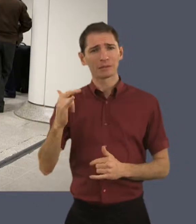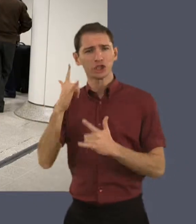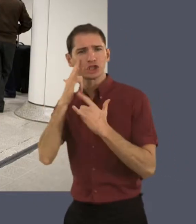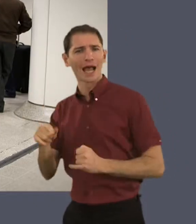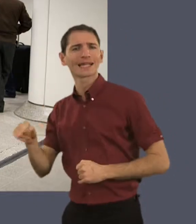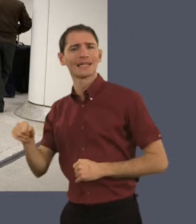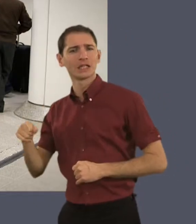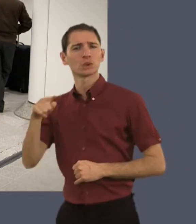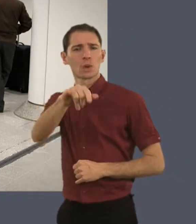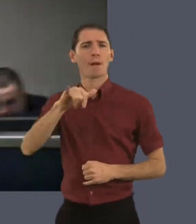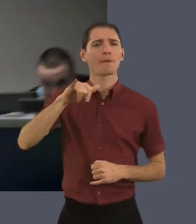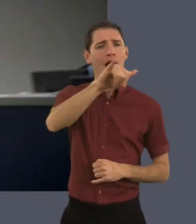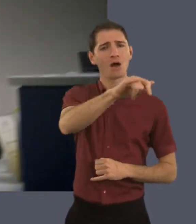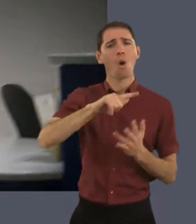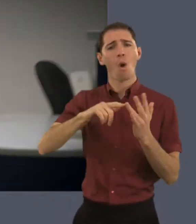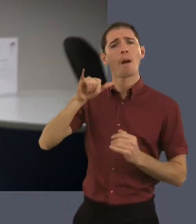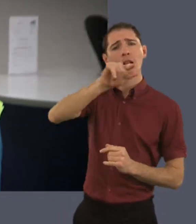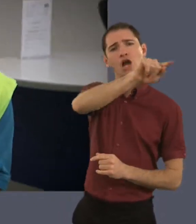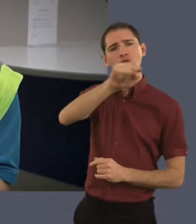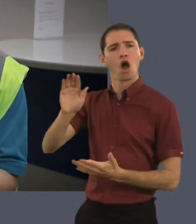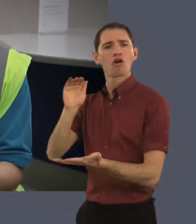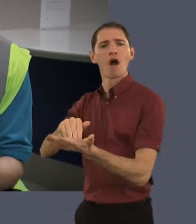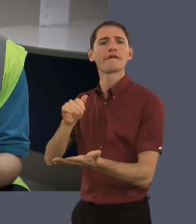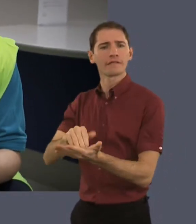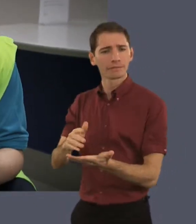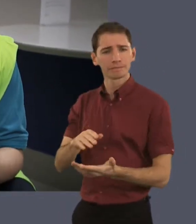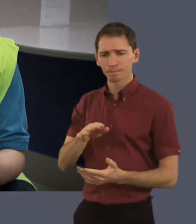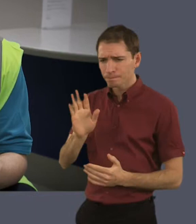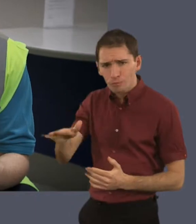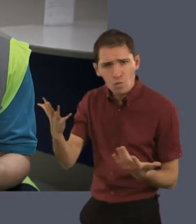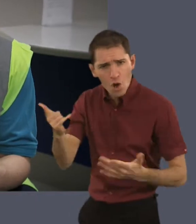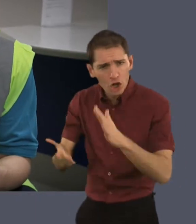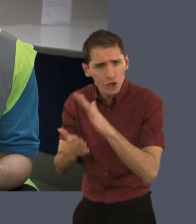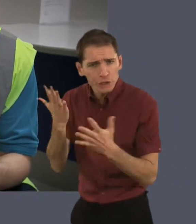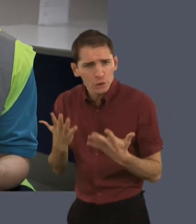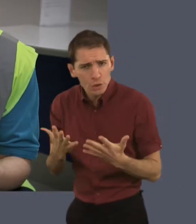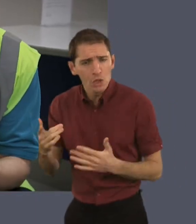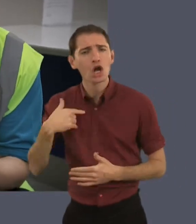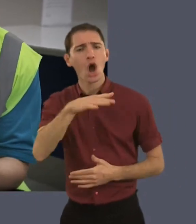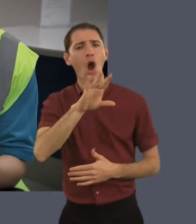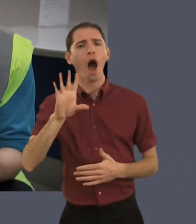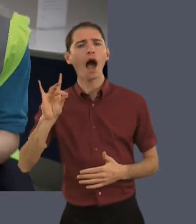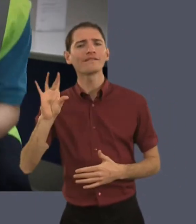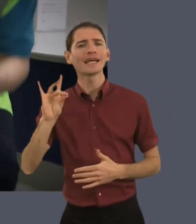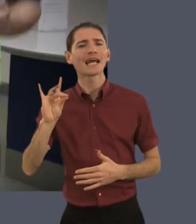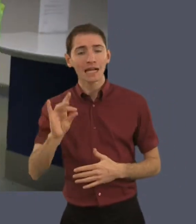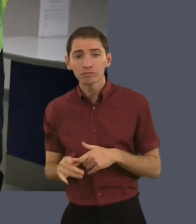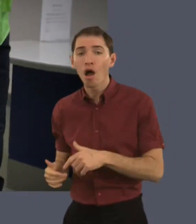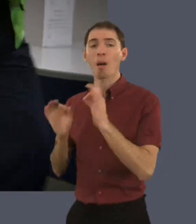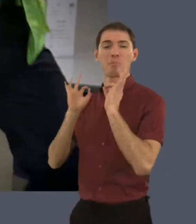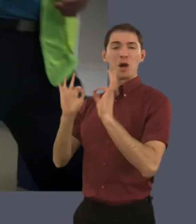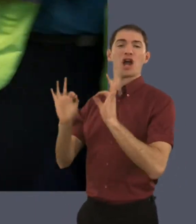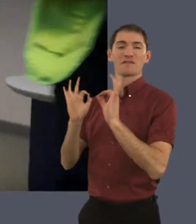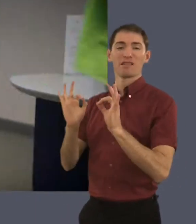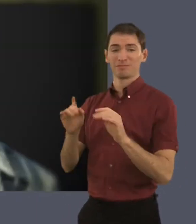from either, say, check-in to the aircraft or from the aircraft to arrivals. Where are you off to today? Inverness. Perfect. That's exactly what I've got down on here.